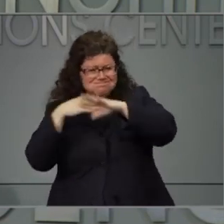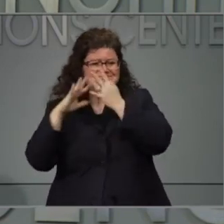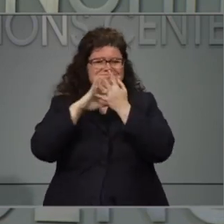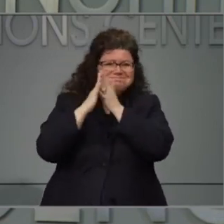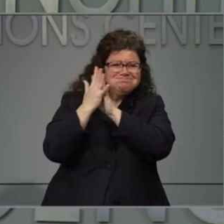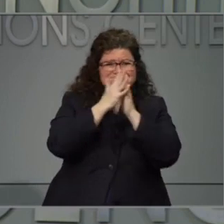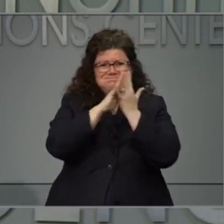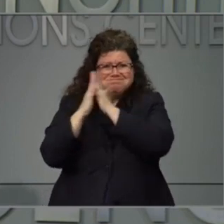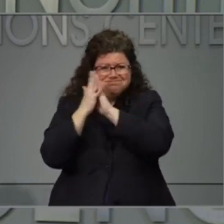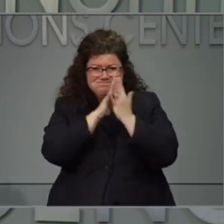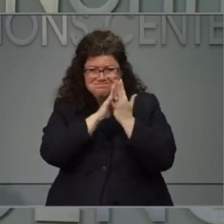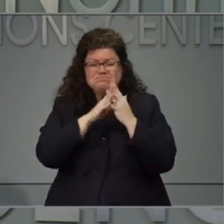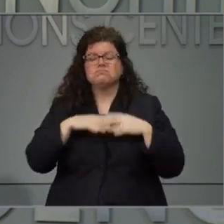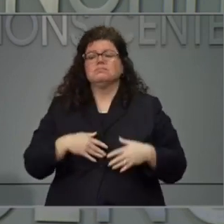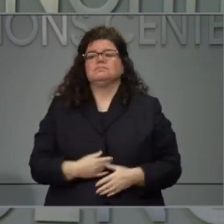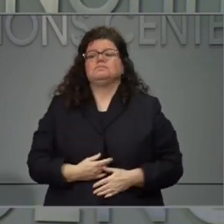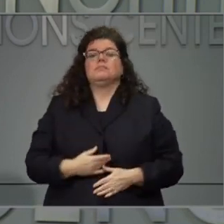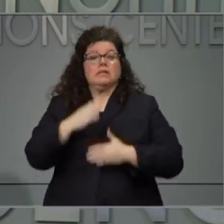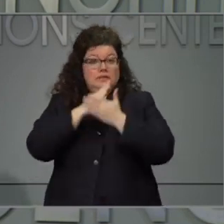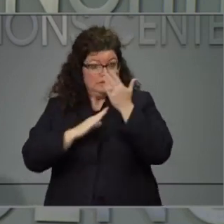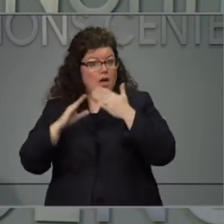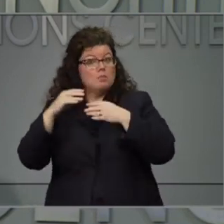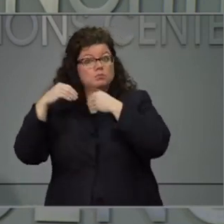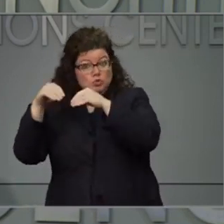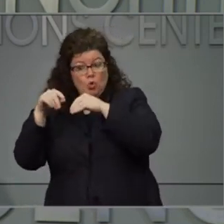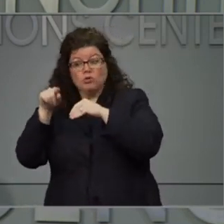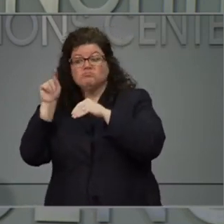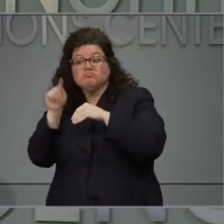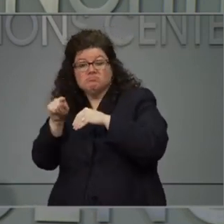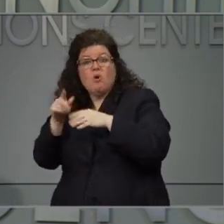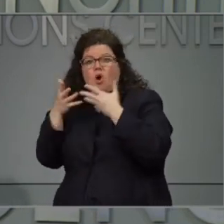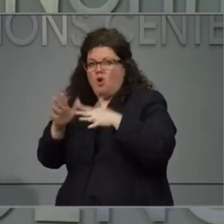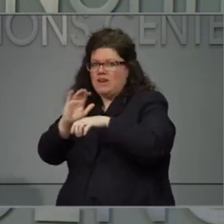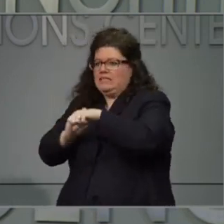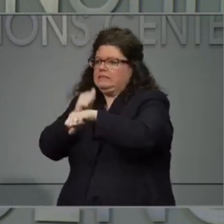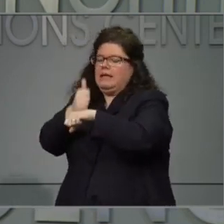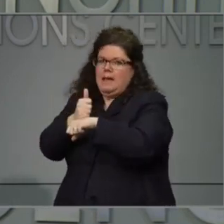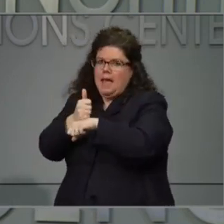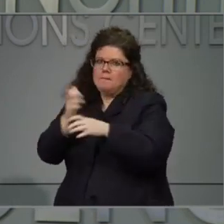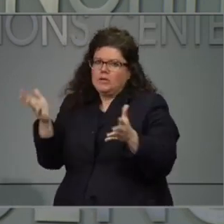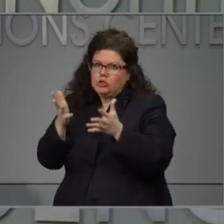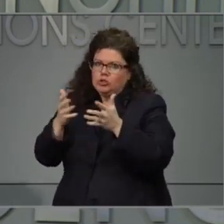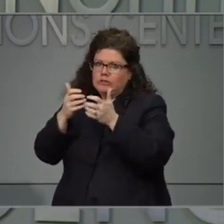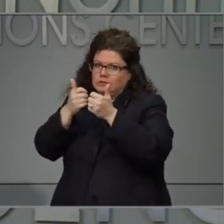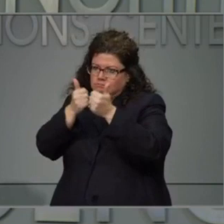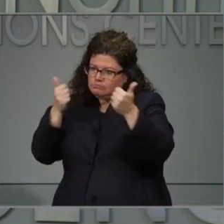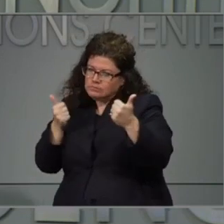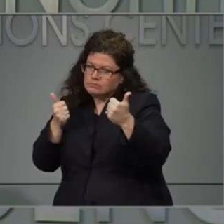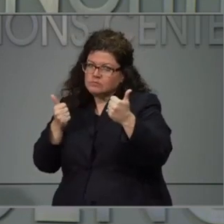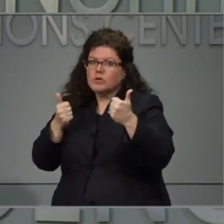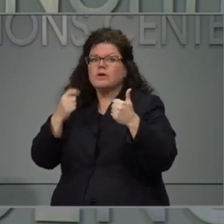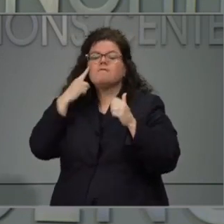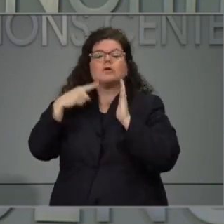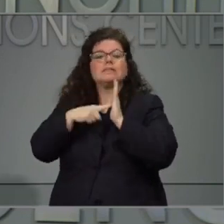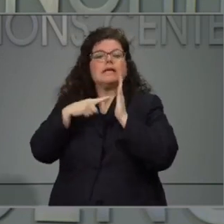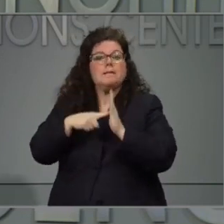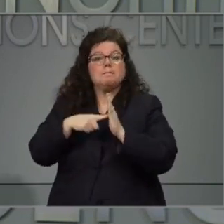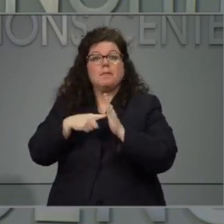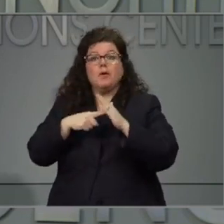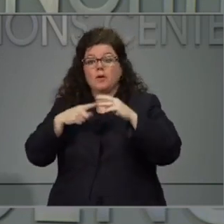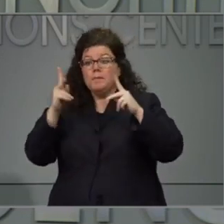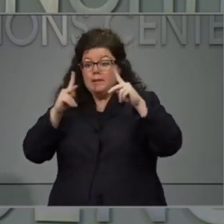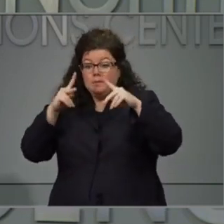have started doing some things voluntarily that encourage social distancing. For example, they only allow a certain